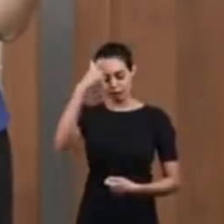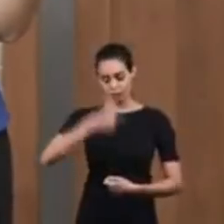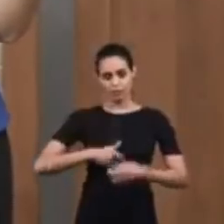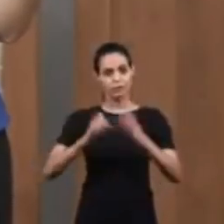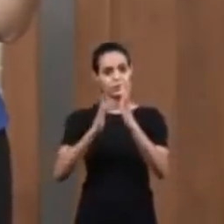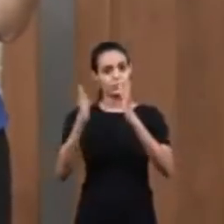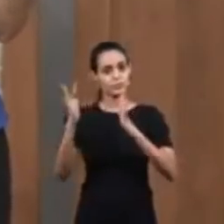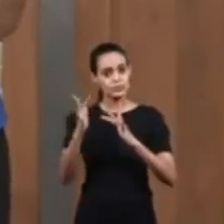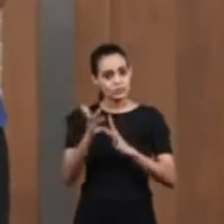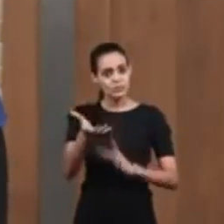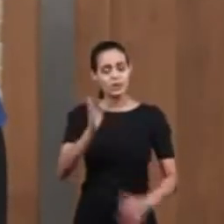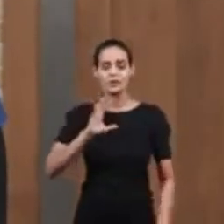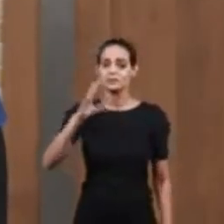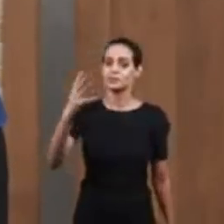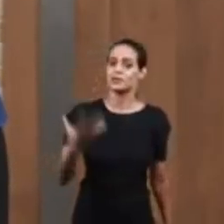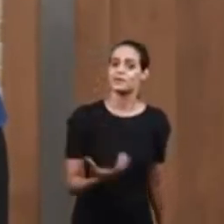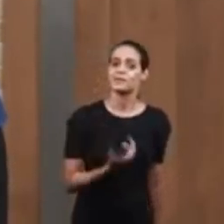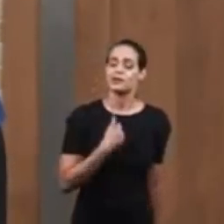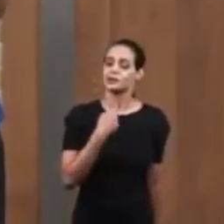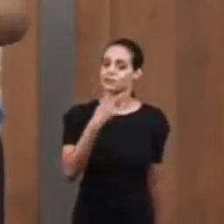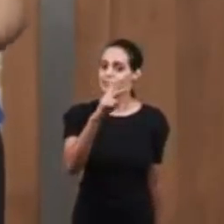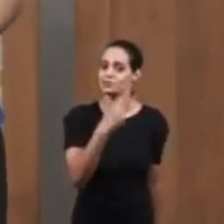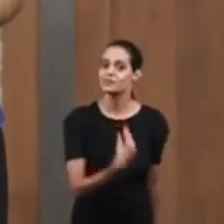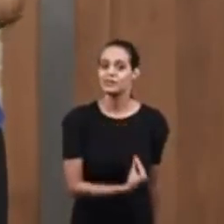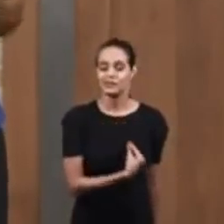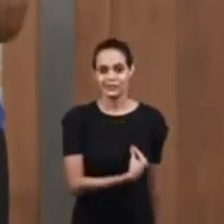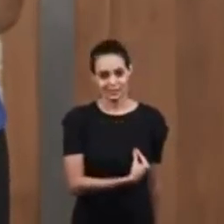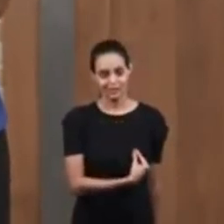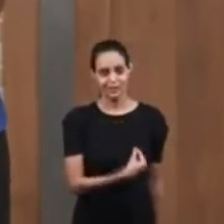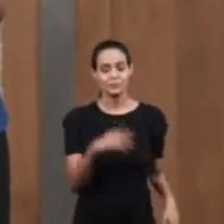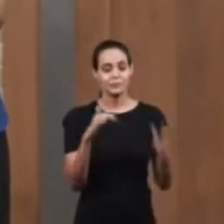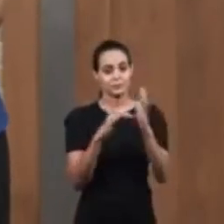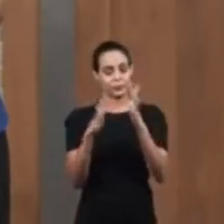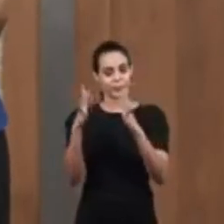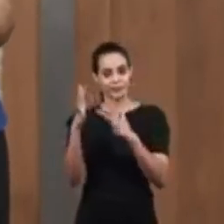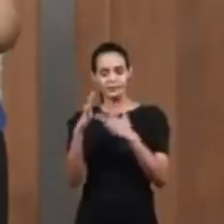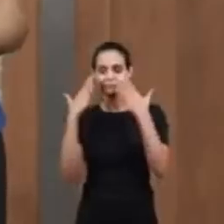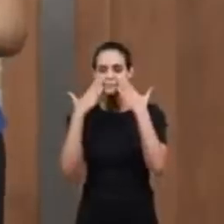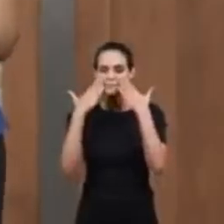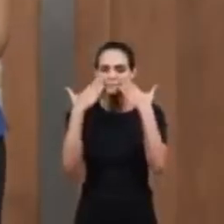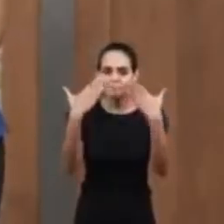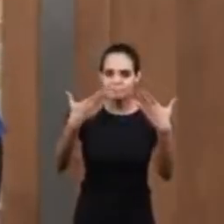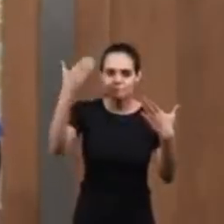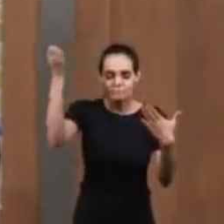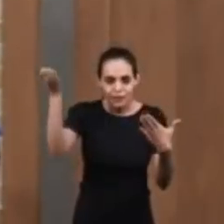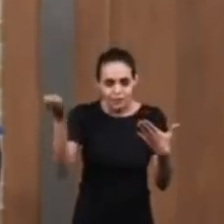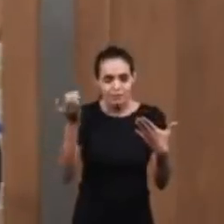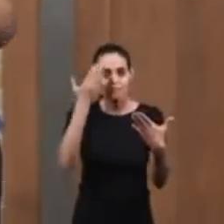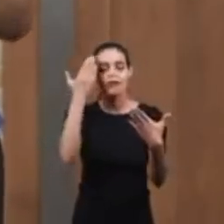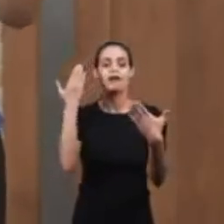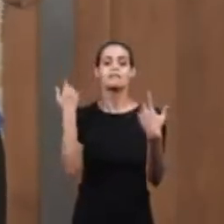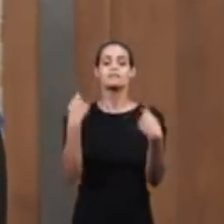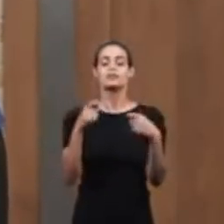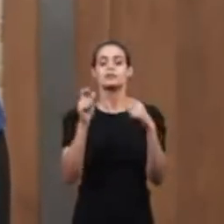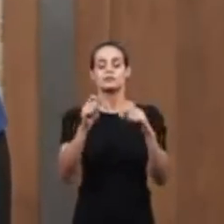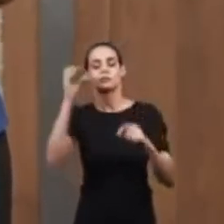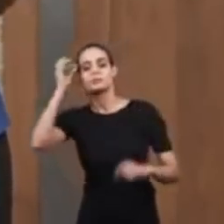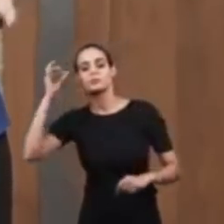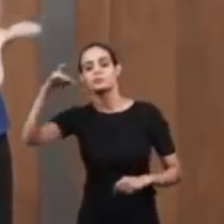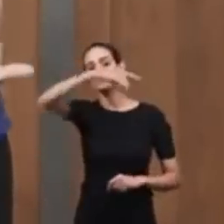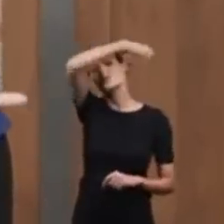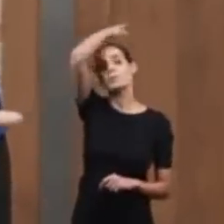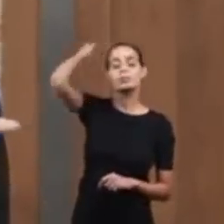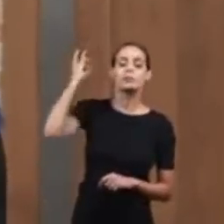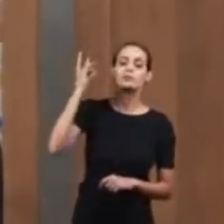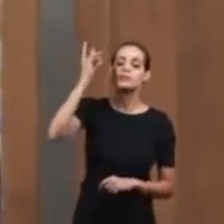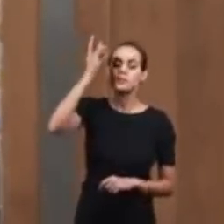save you And for Jesus to reveal himself to you He has to send his Holy Spirit for us It's